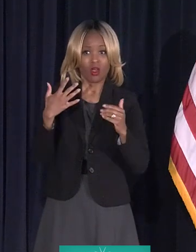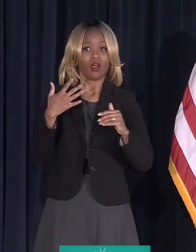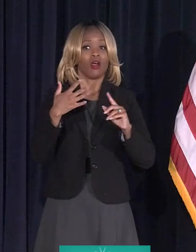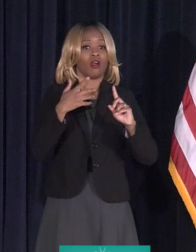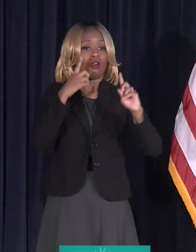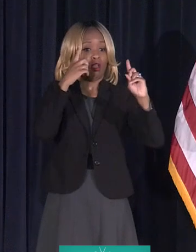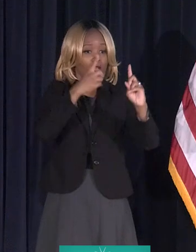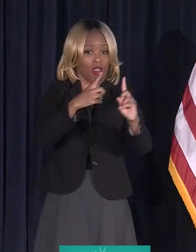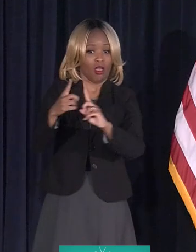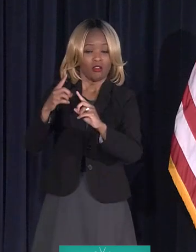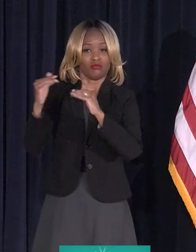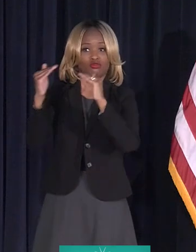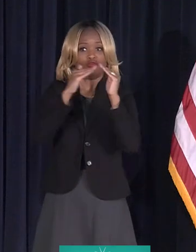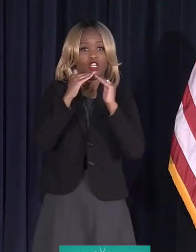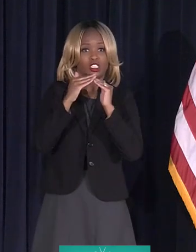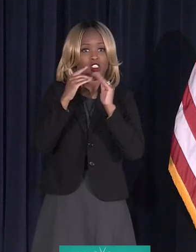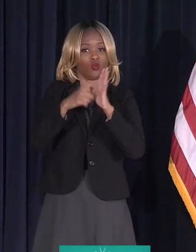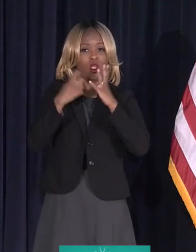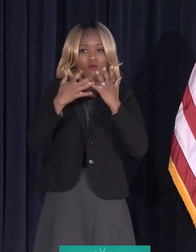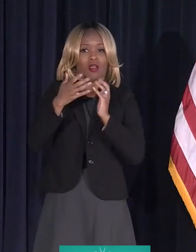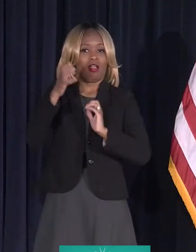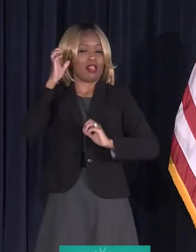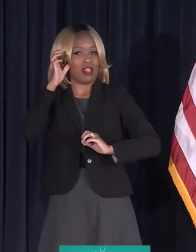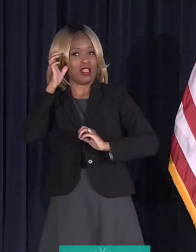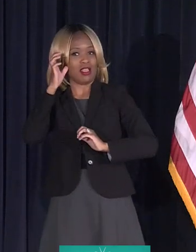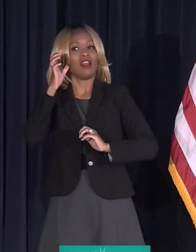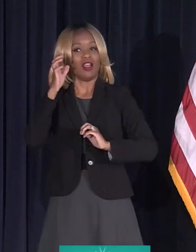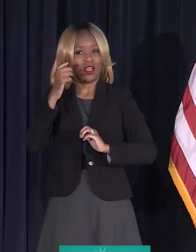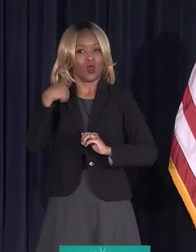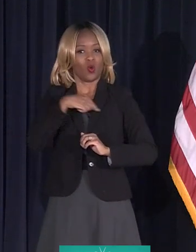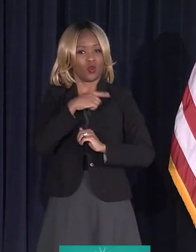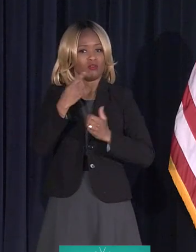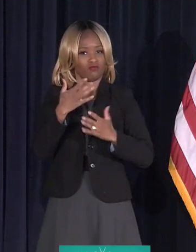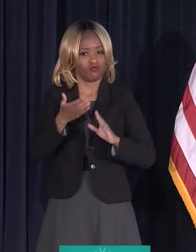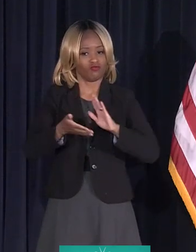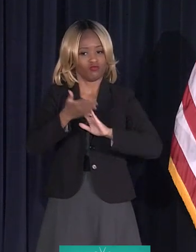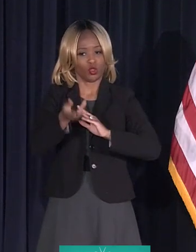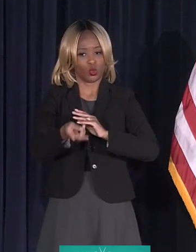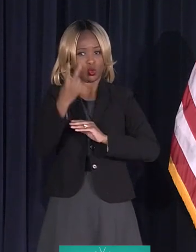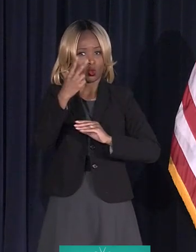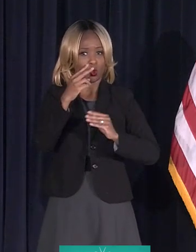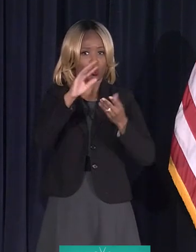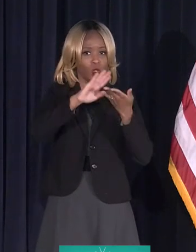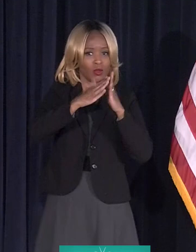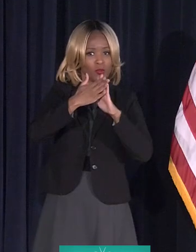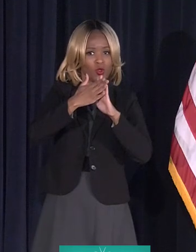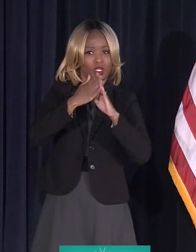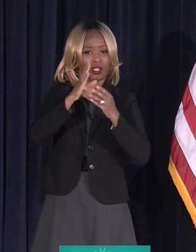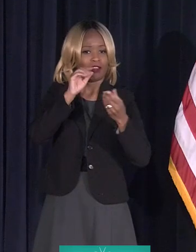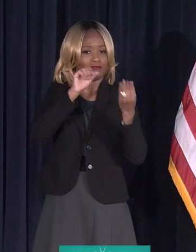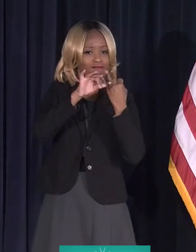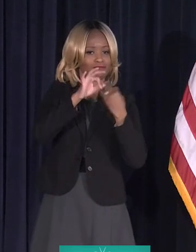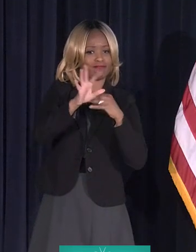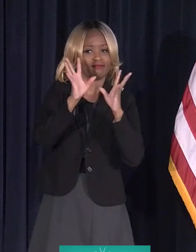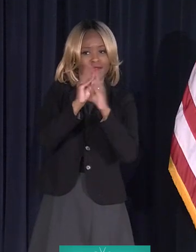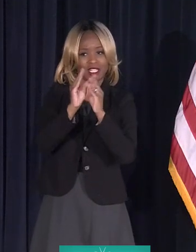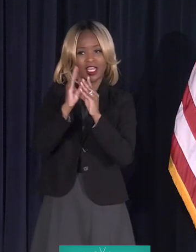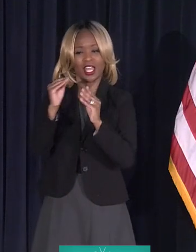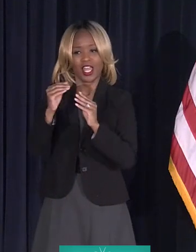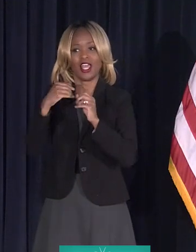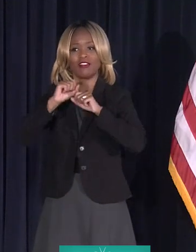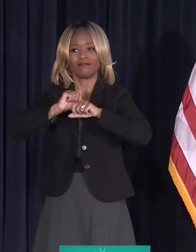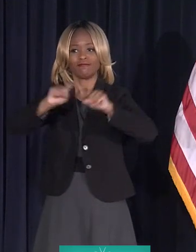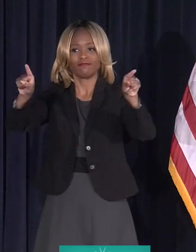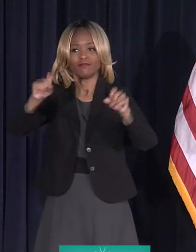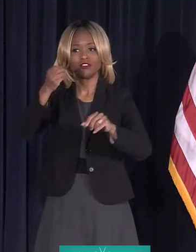ultimately justice requires listening. And as such, we have conducted two community input meetings and have launched a community input survey